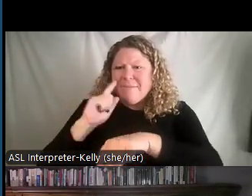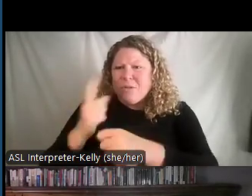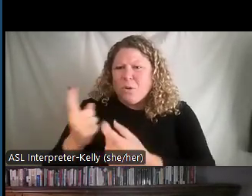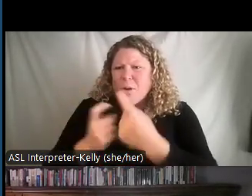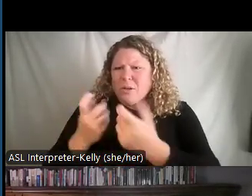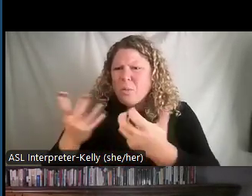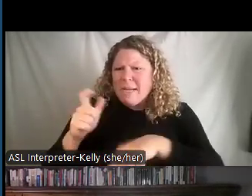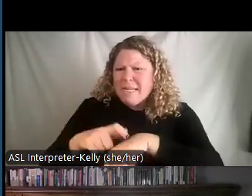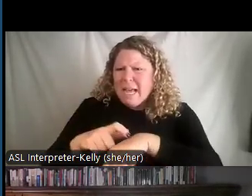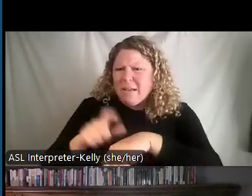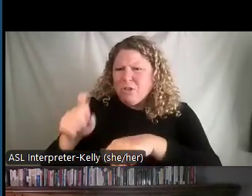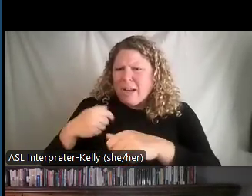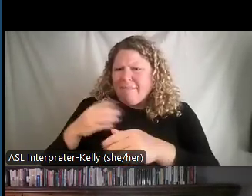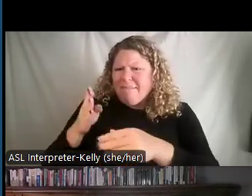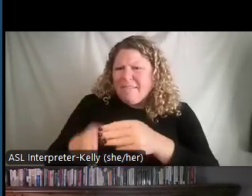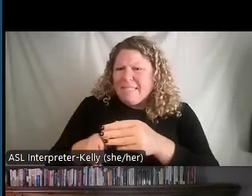suggest I end?